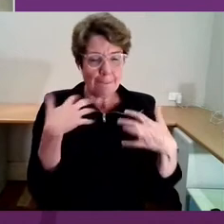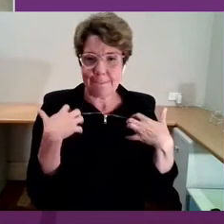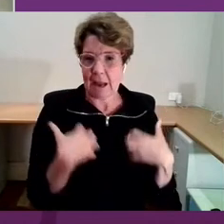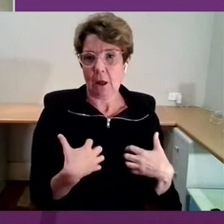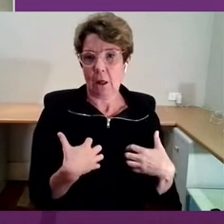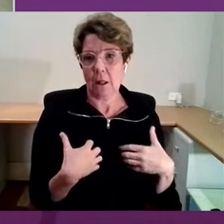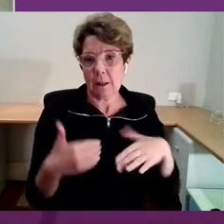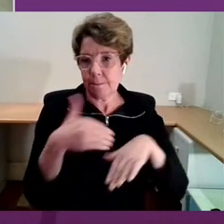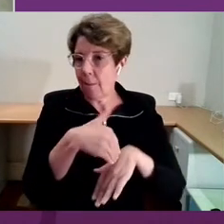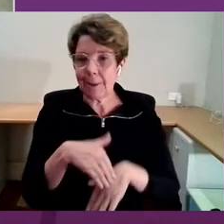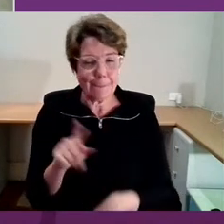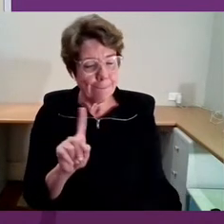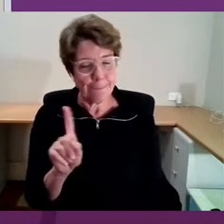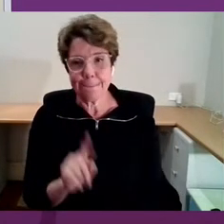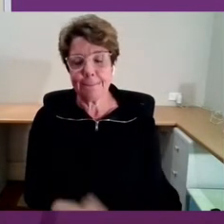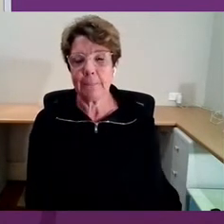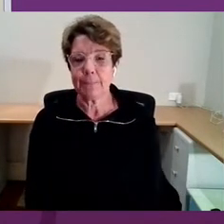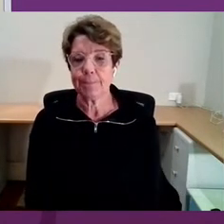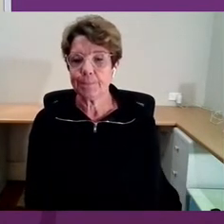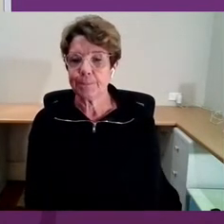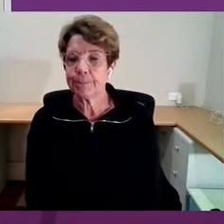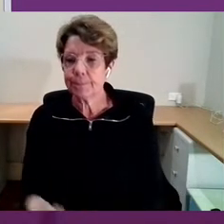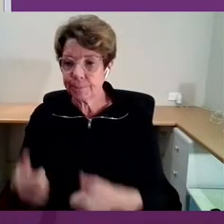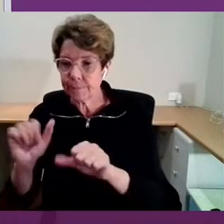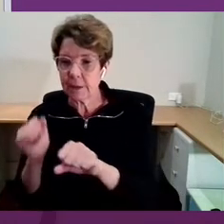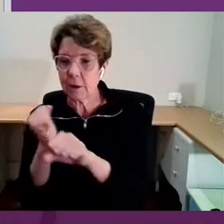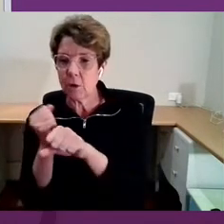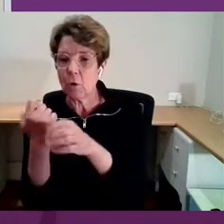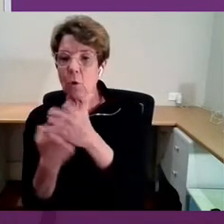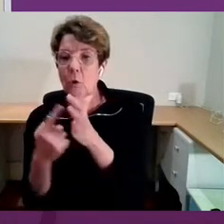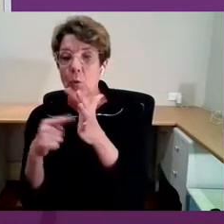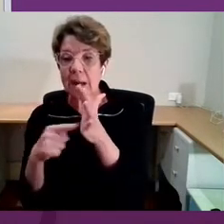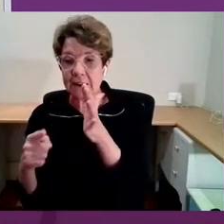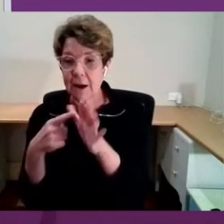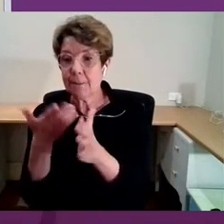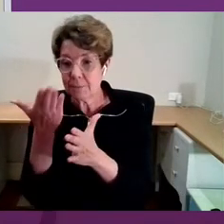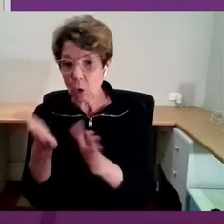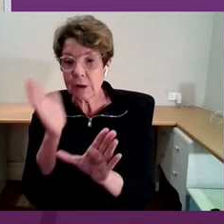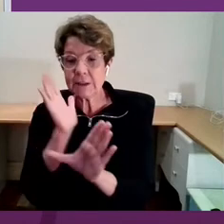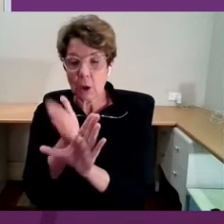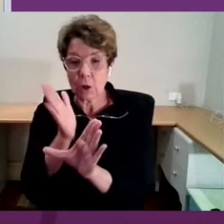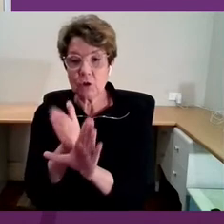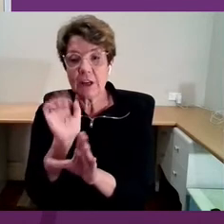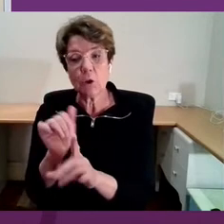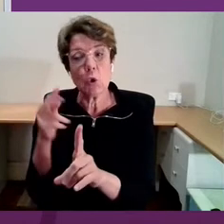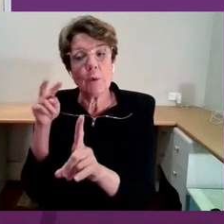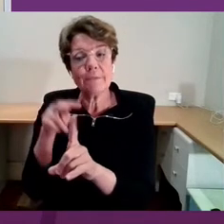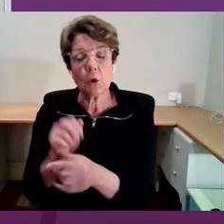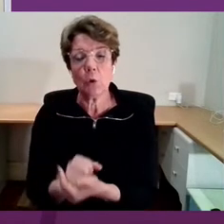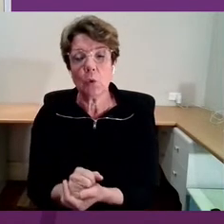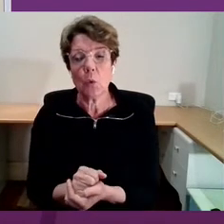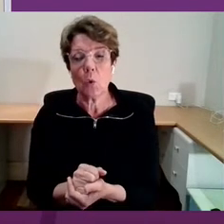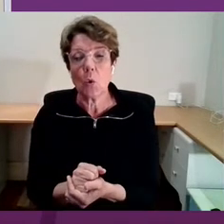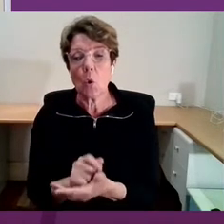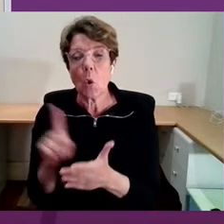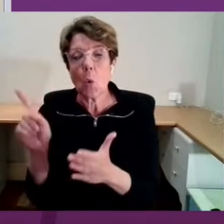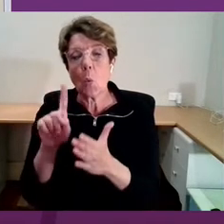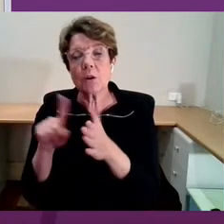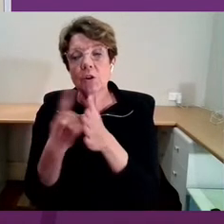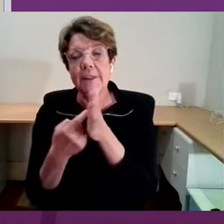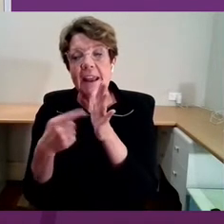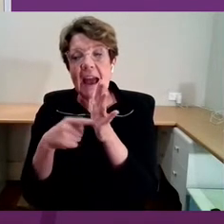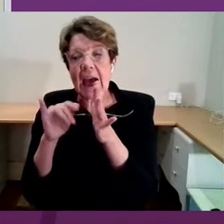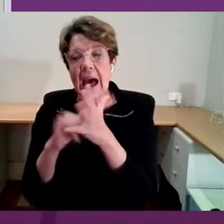Thank you. So, Greta, as a psychologist, in your view, what do the arts bring that the health